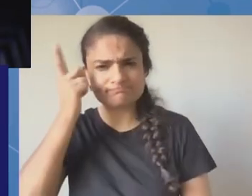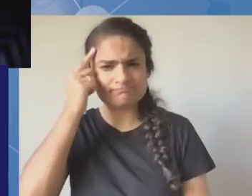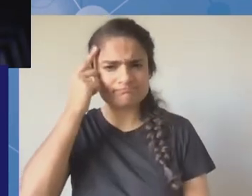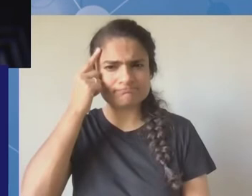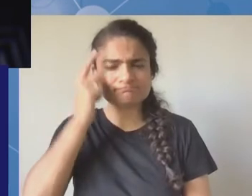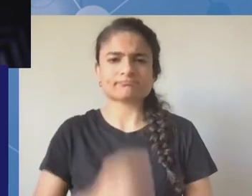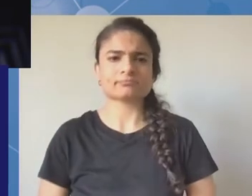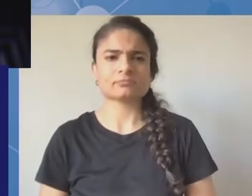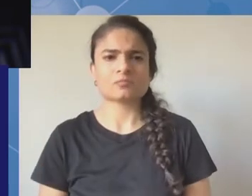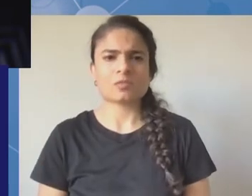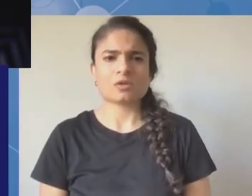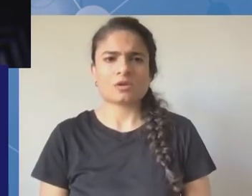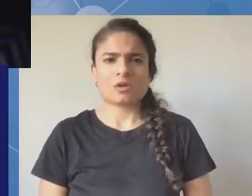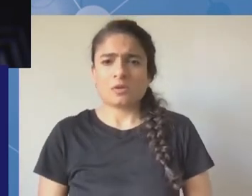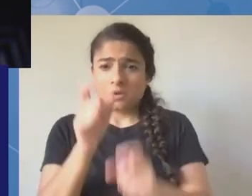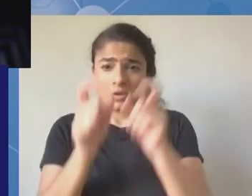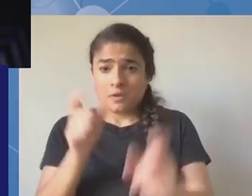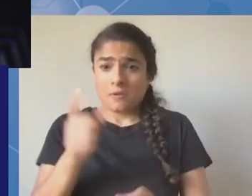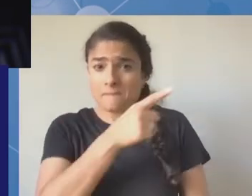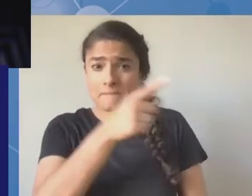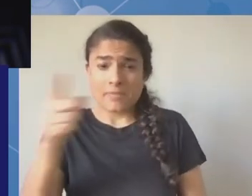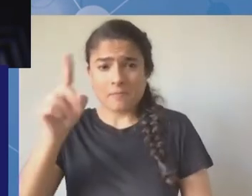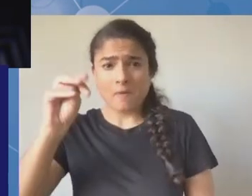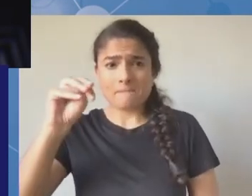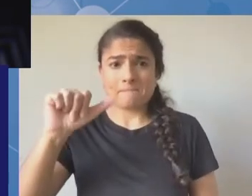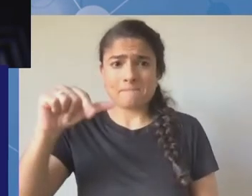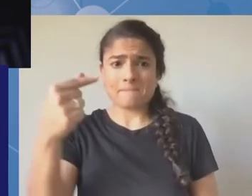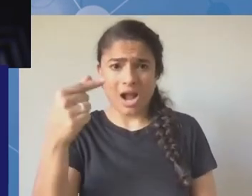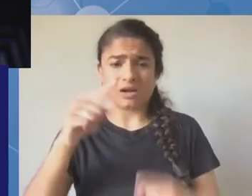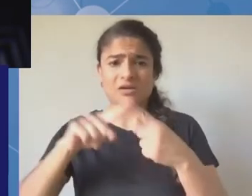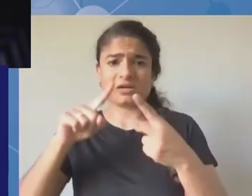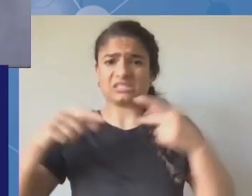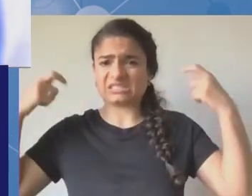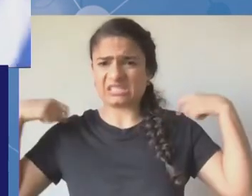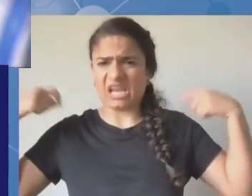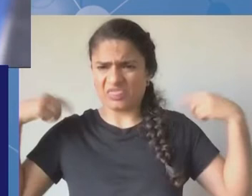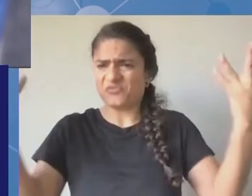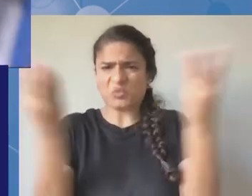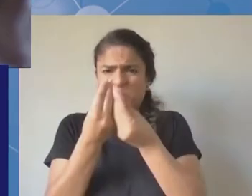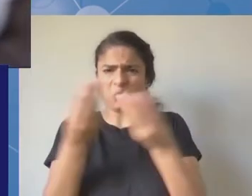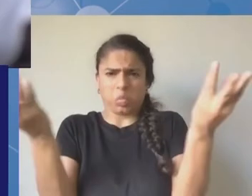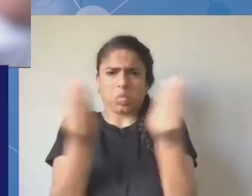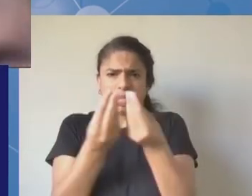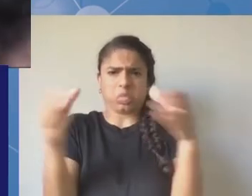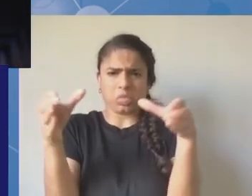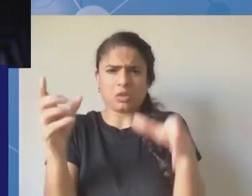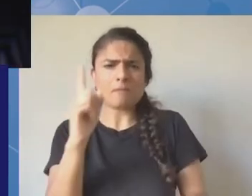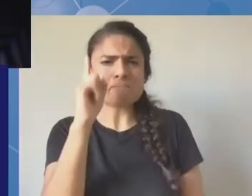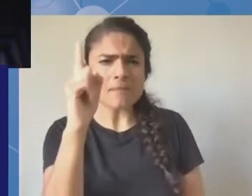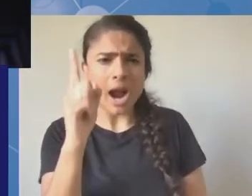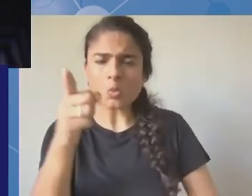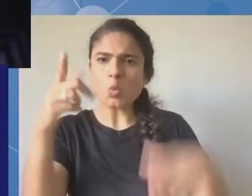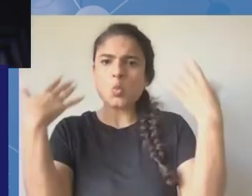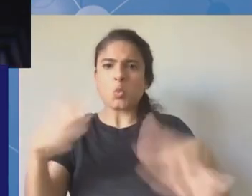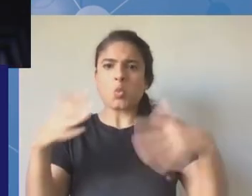you are making a huge difference all over the world that is one thing that i really want you guys to know and